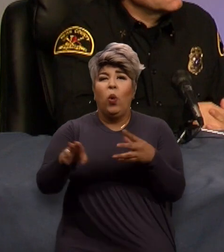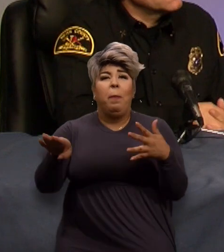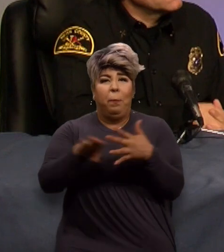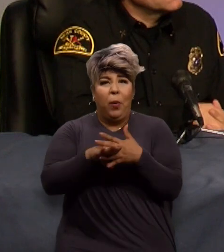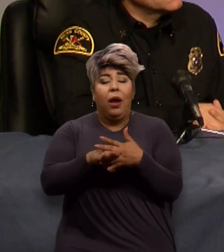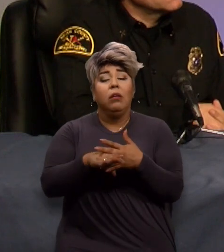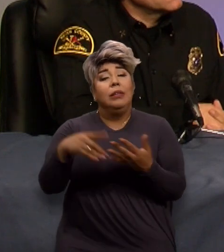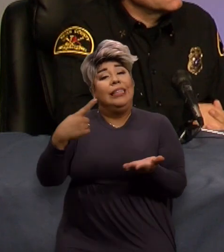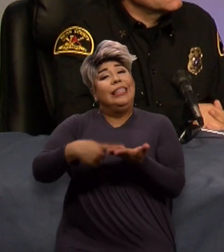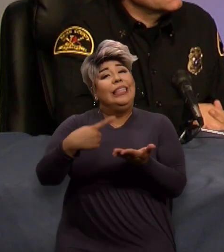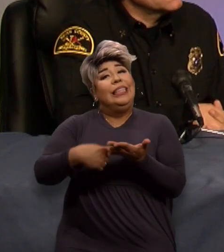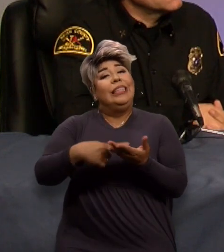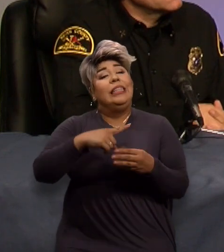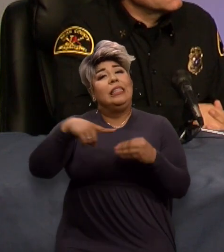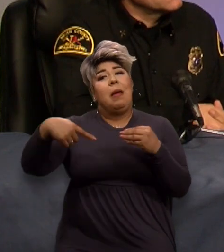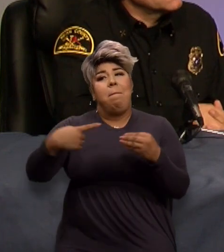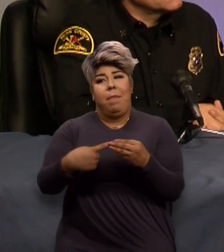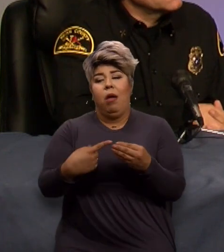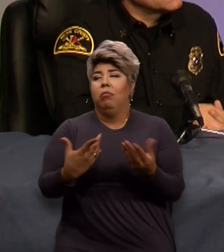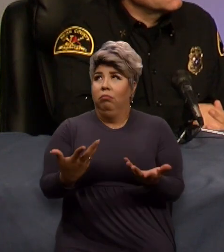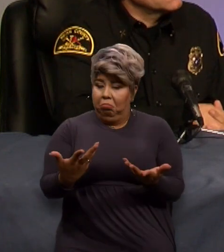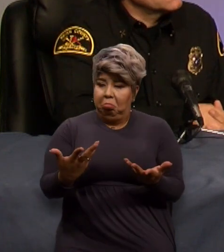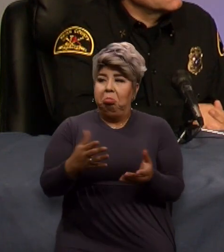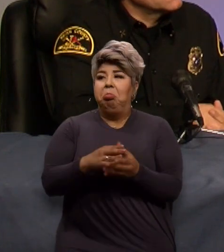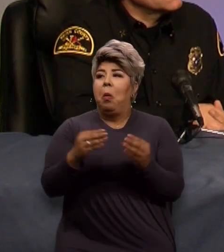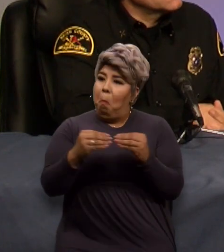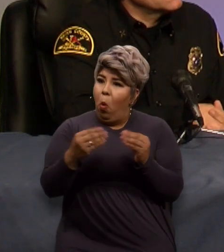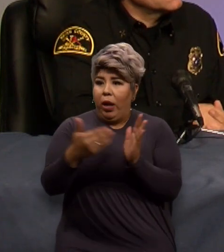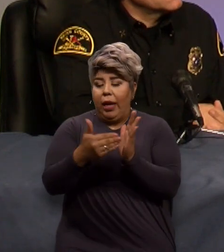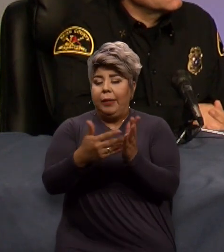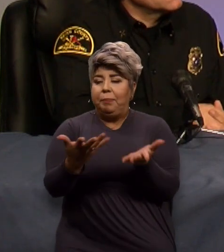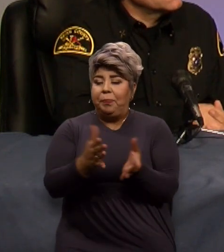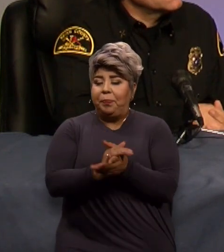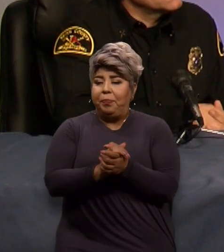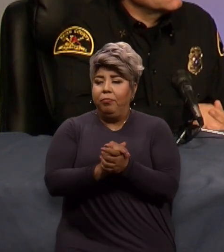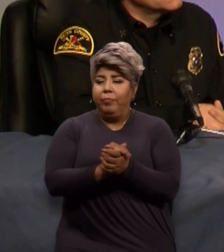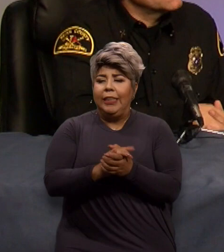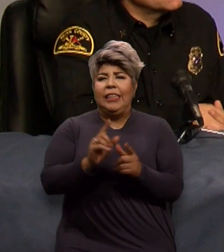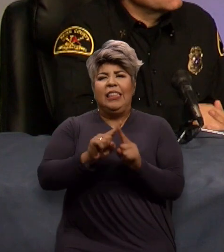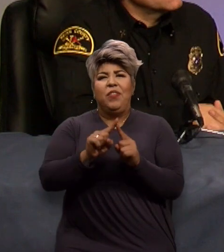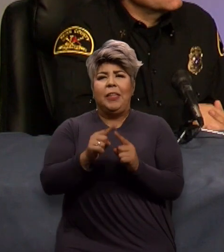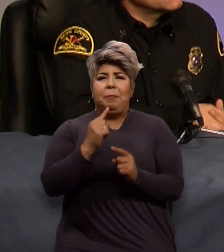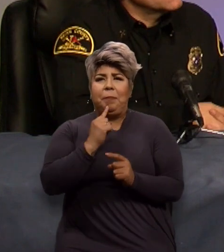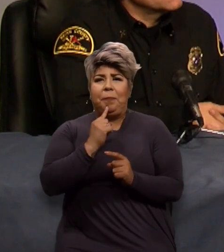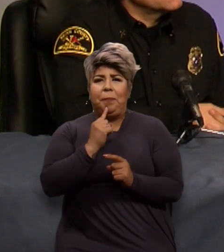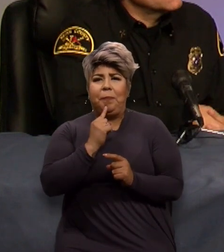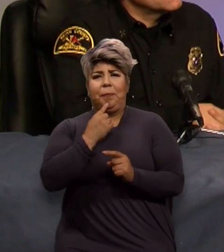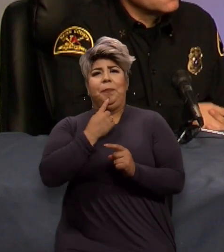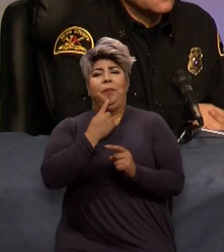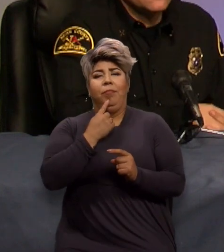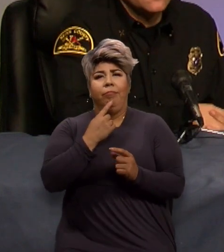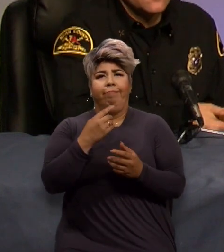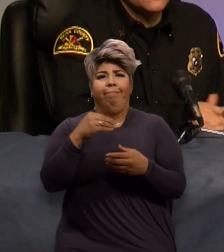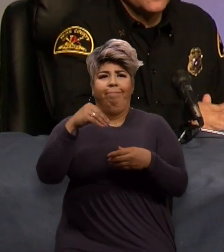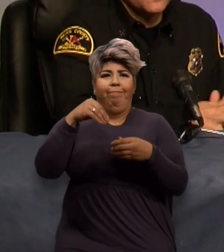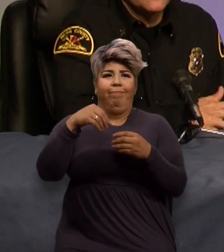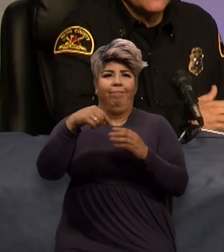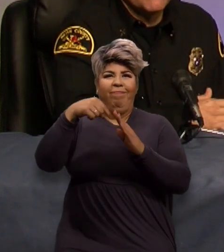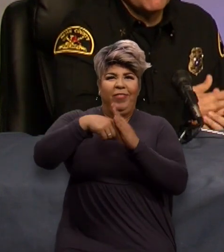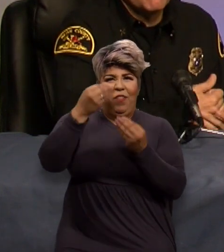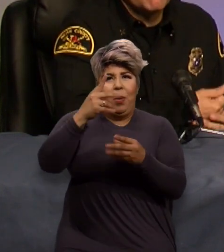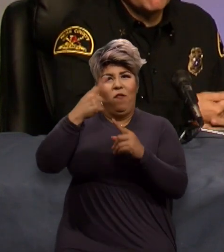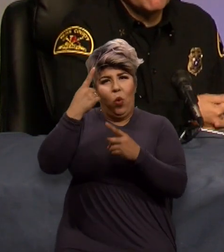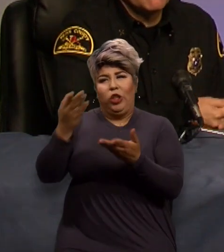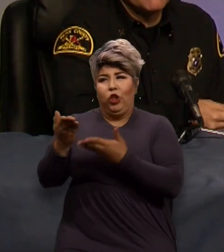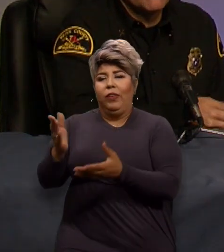and then we're going to talk a little bit about, again, more of the essential aspects of this service that you can sign up for. We'll